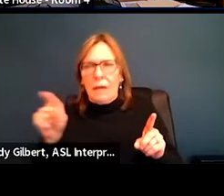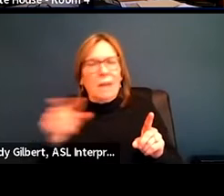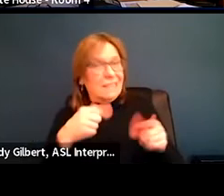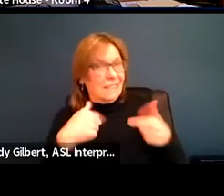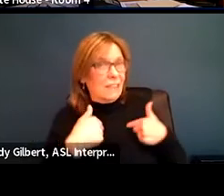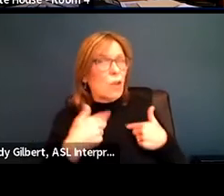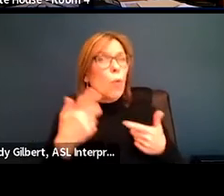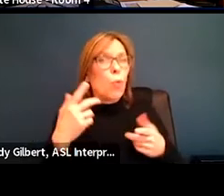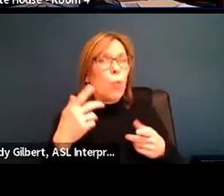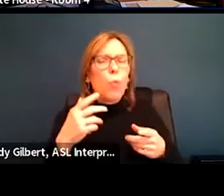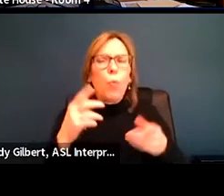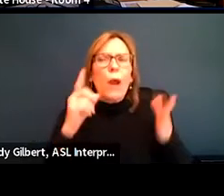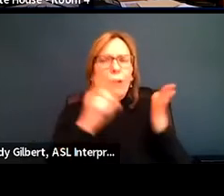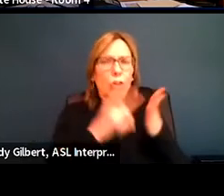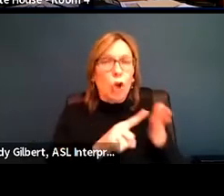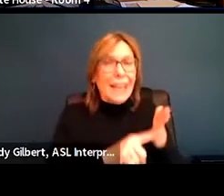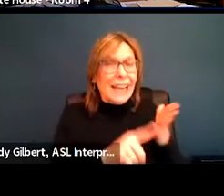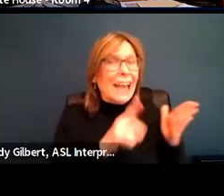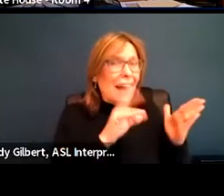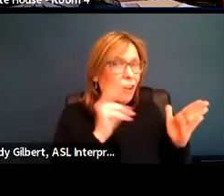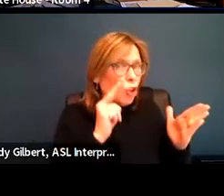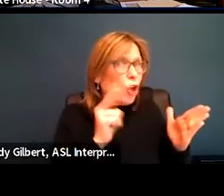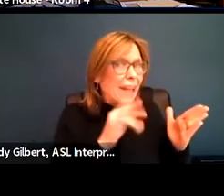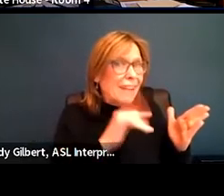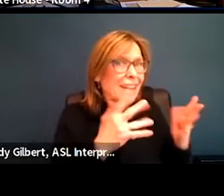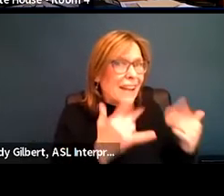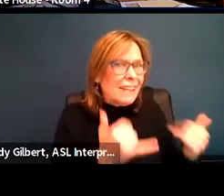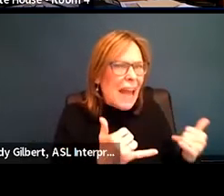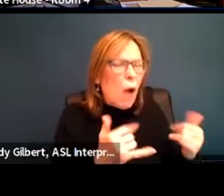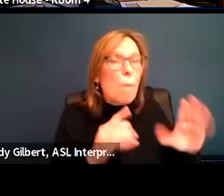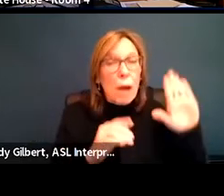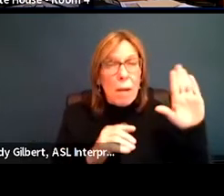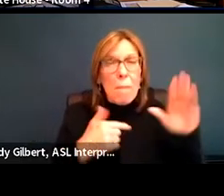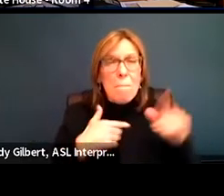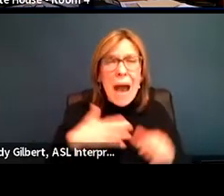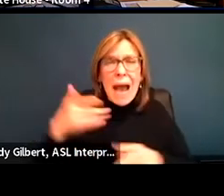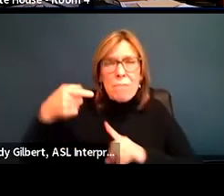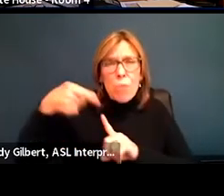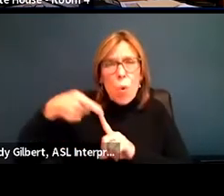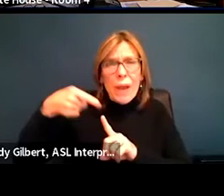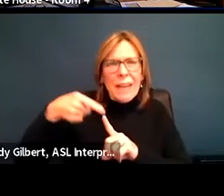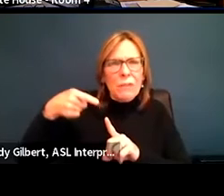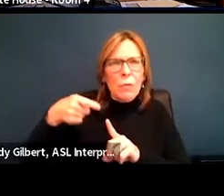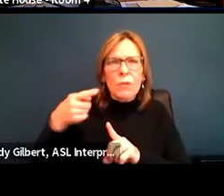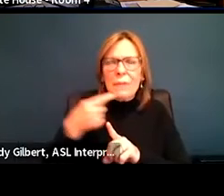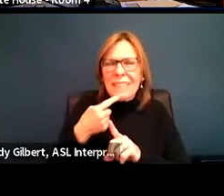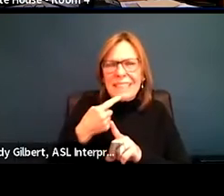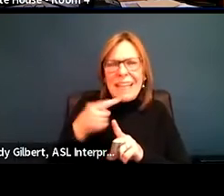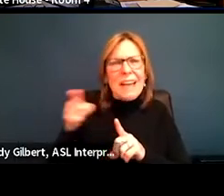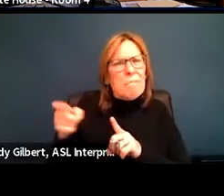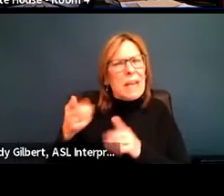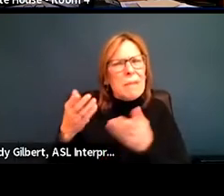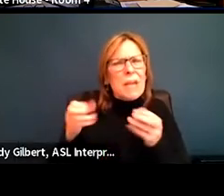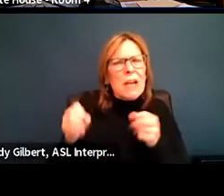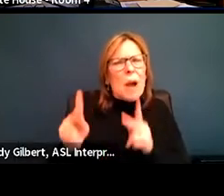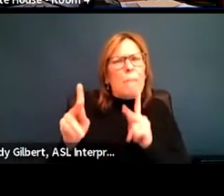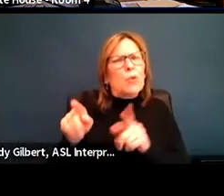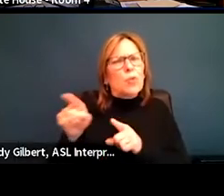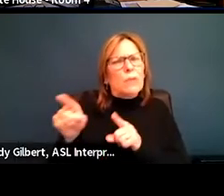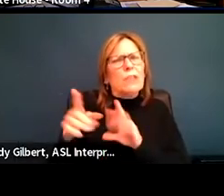policies is, analyst is looking at that. What I was going to say is that, um, there may be an opportunity to work with some federal